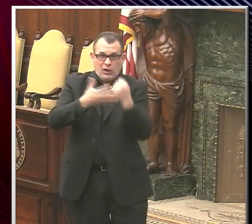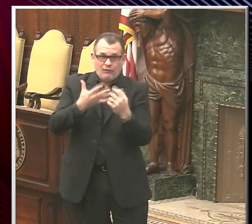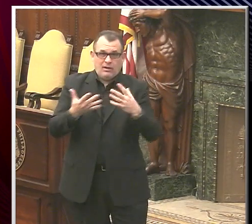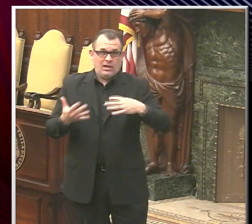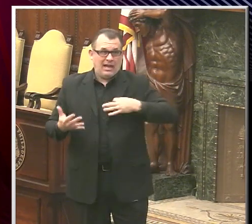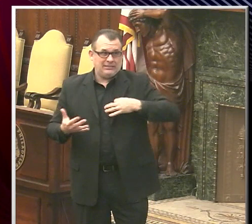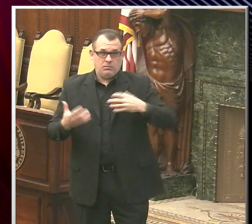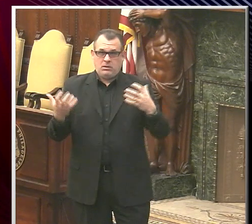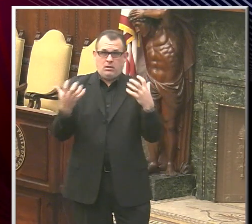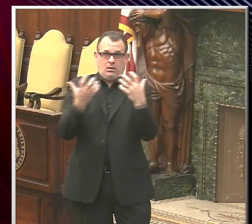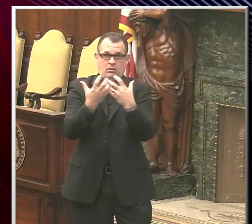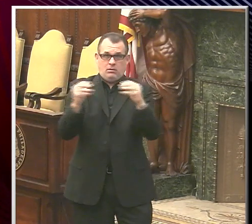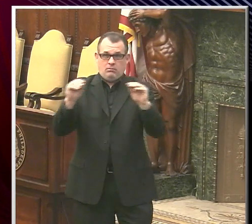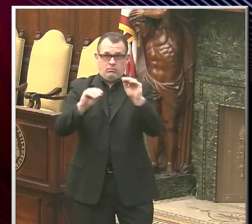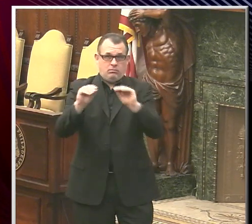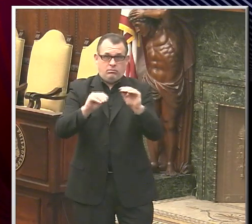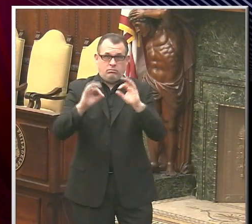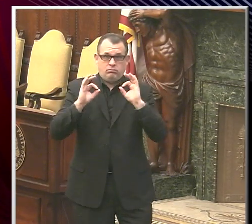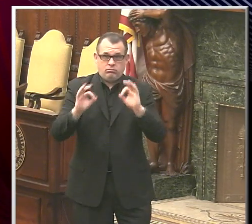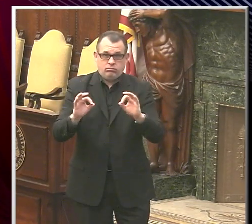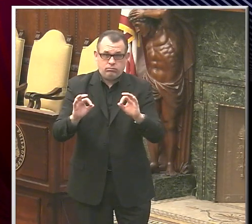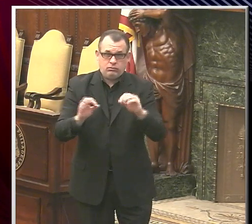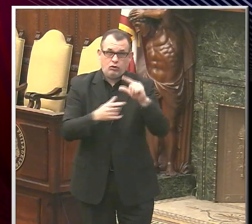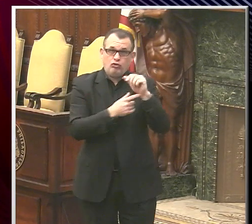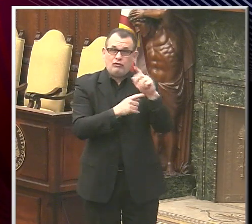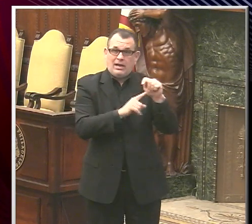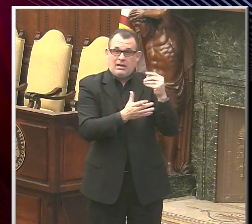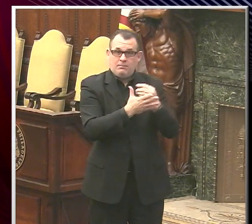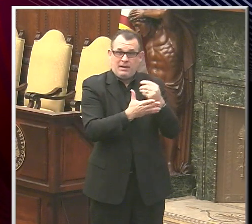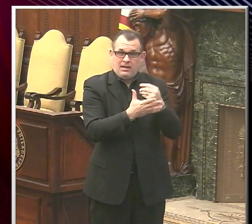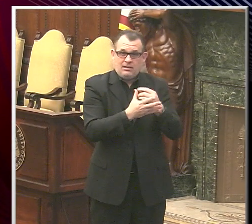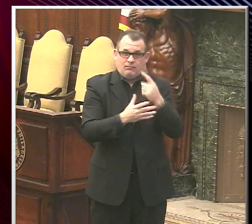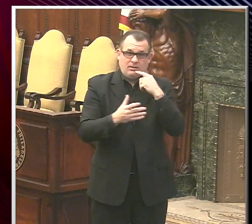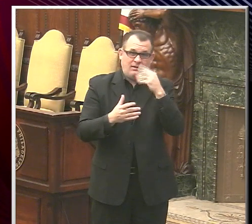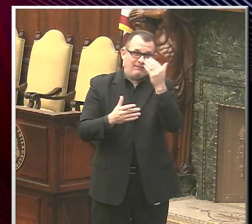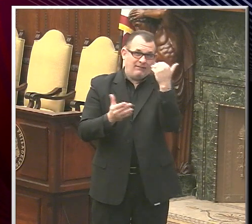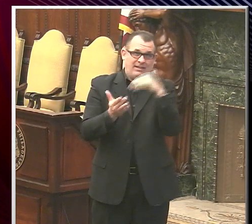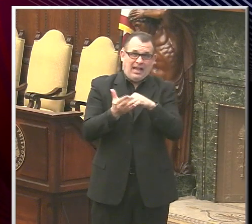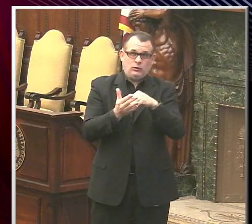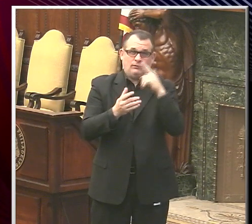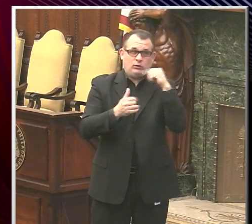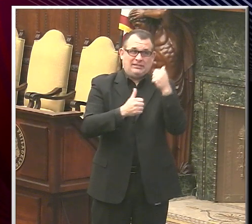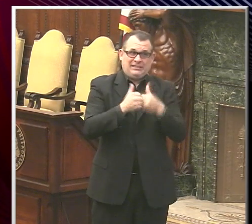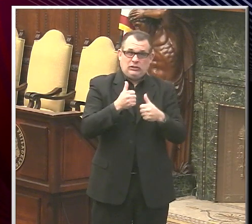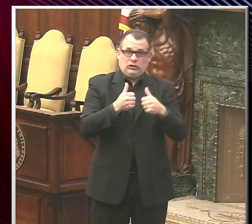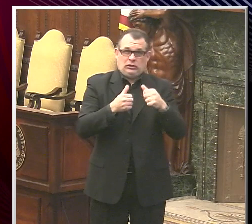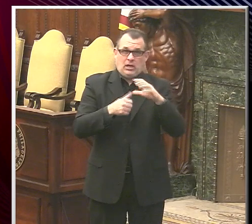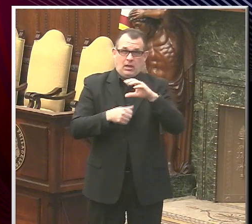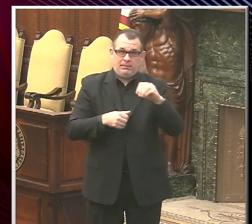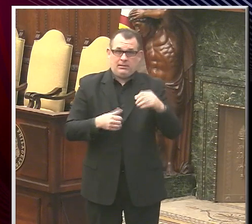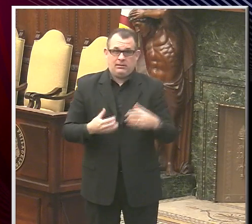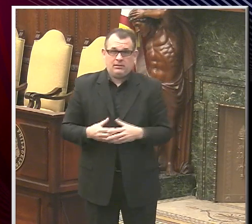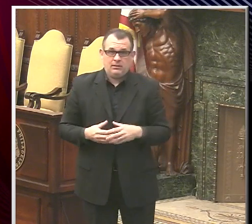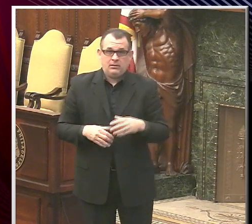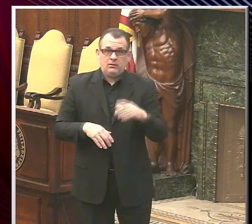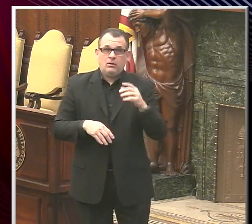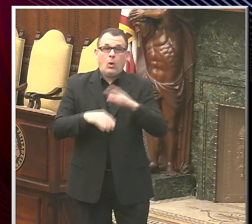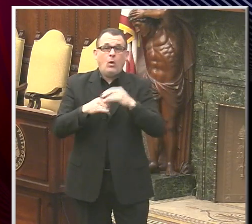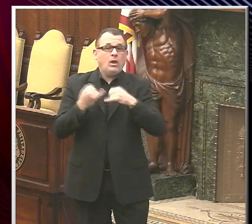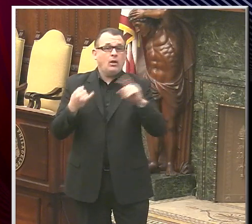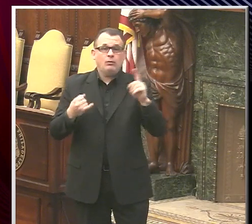Grant awards are estimated to be up to $15,000 per business. Businesses can apply online at phila